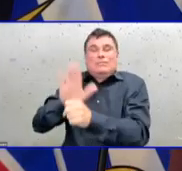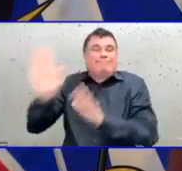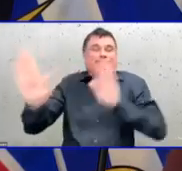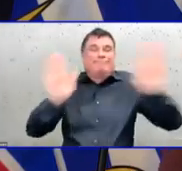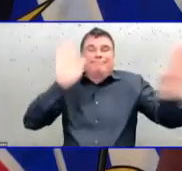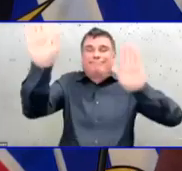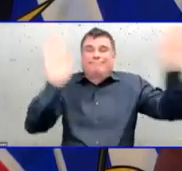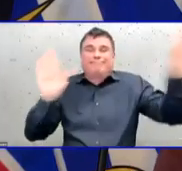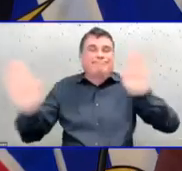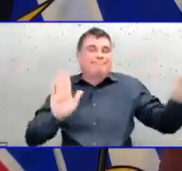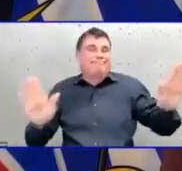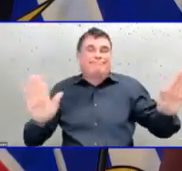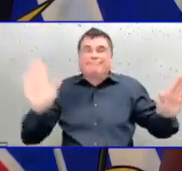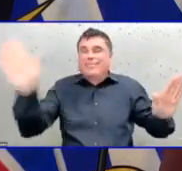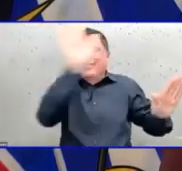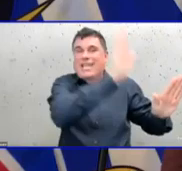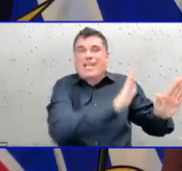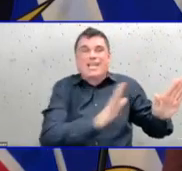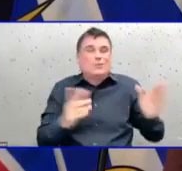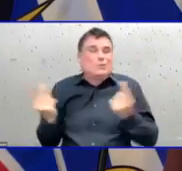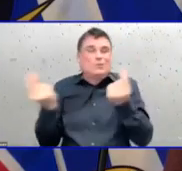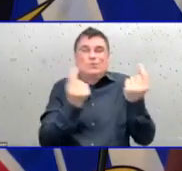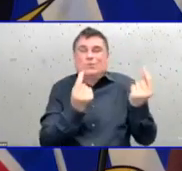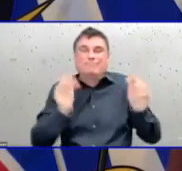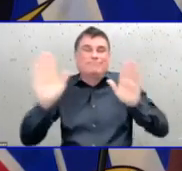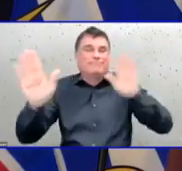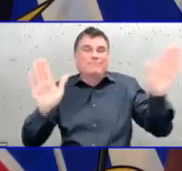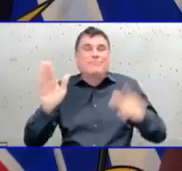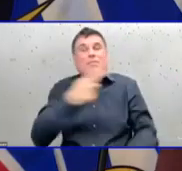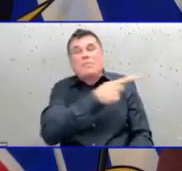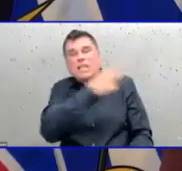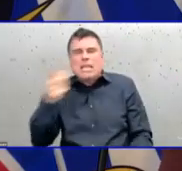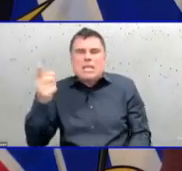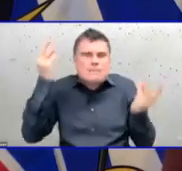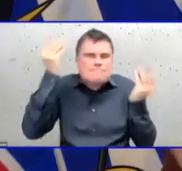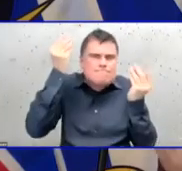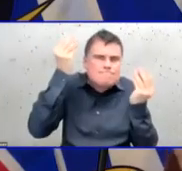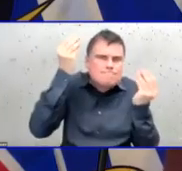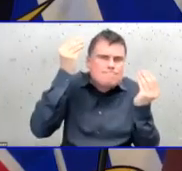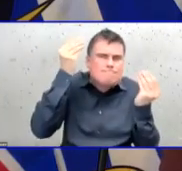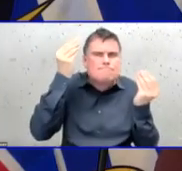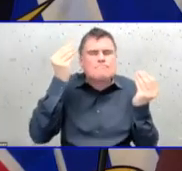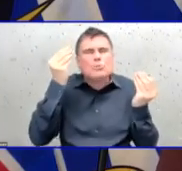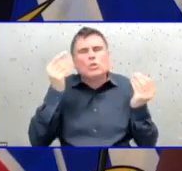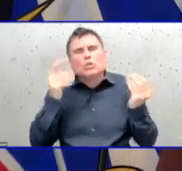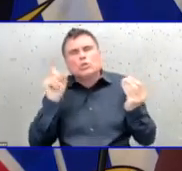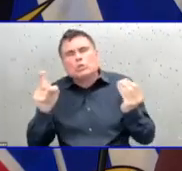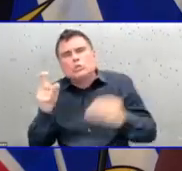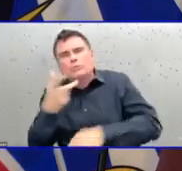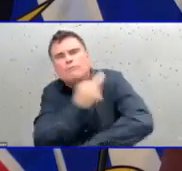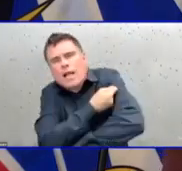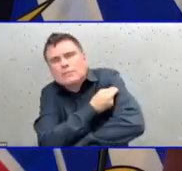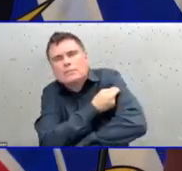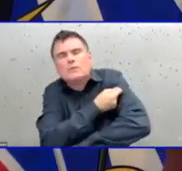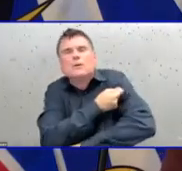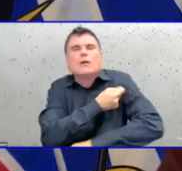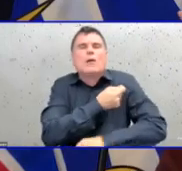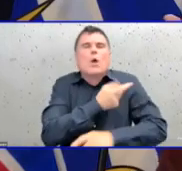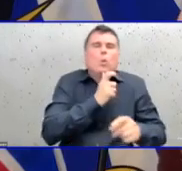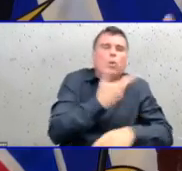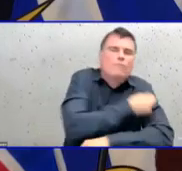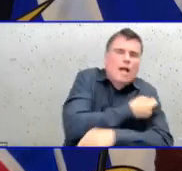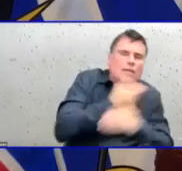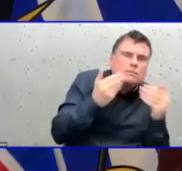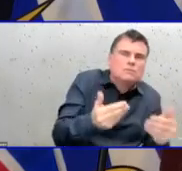of who's vaccinated amongst their employees. And our advice has remained that they need to look at